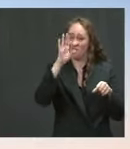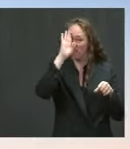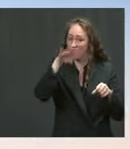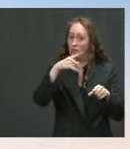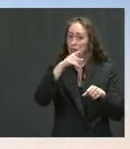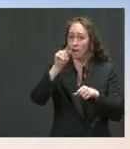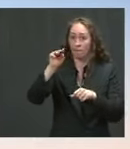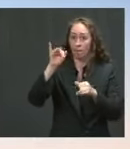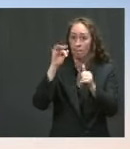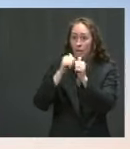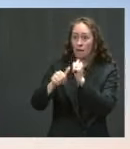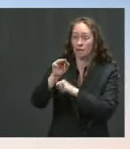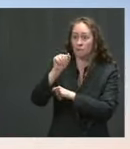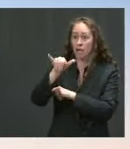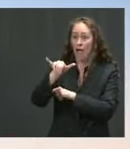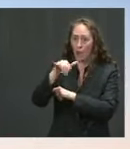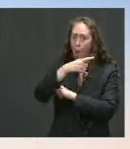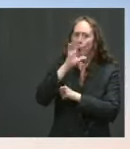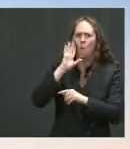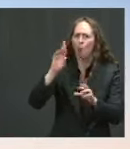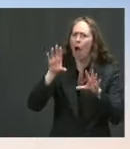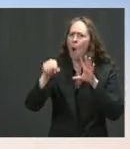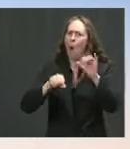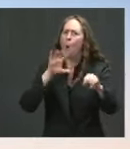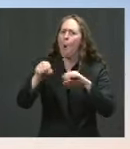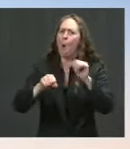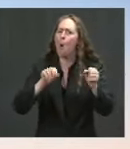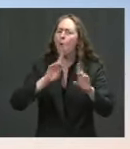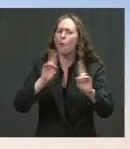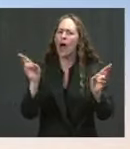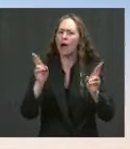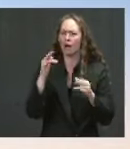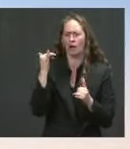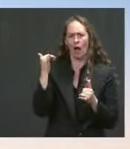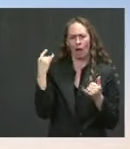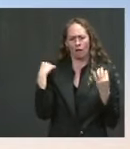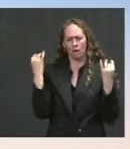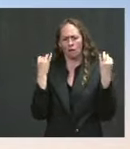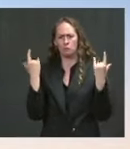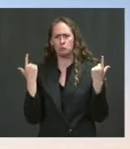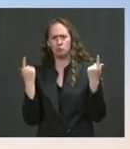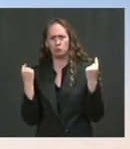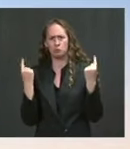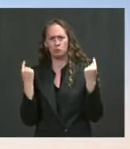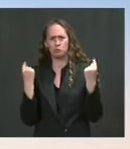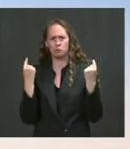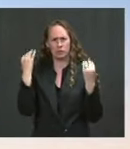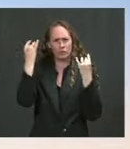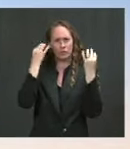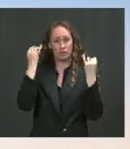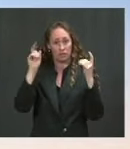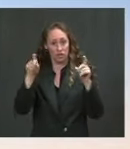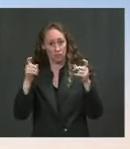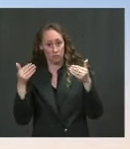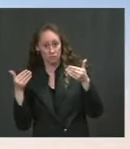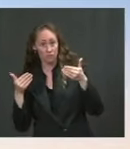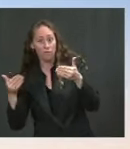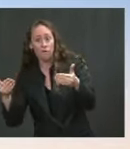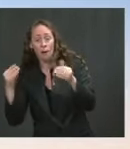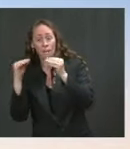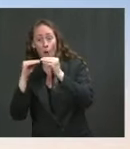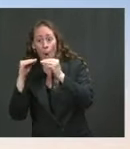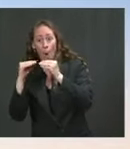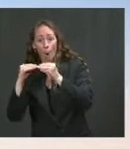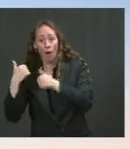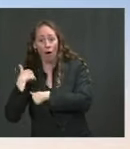And the question facing the President was, would increasing numbers of American troops be in the teeth of that offensive, or would we draw that